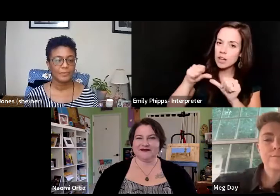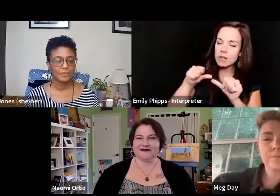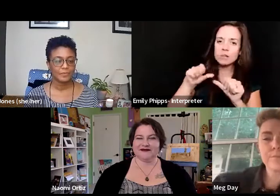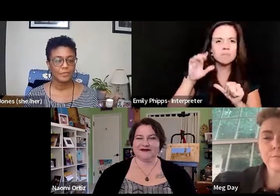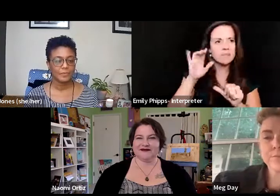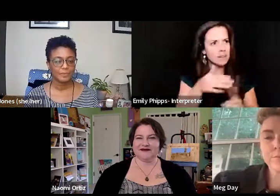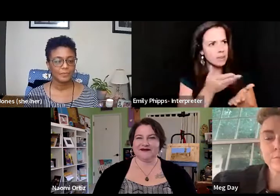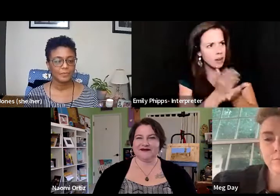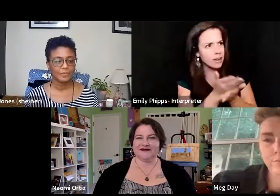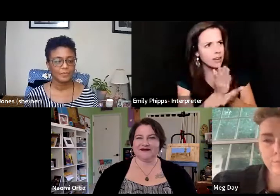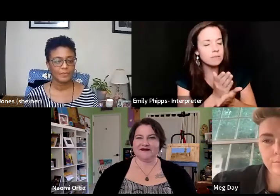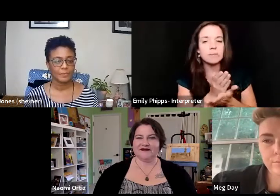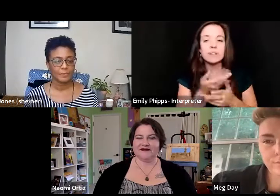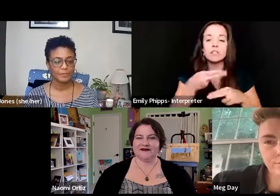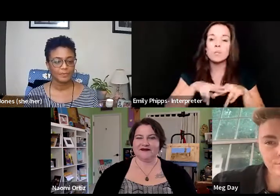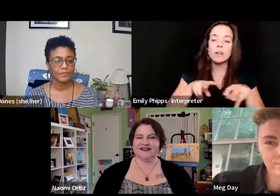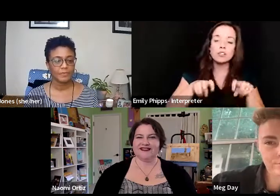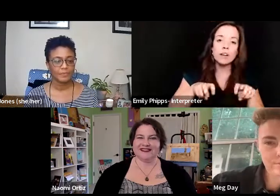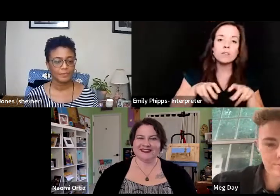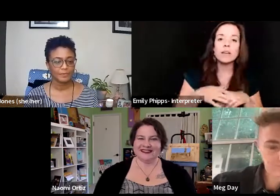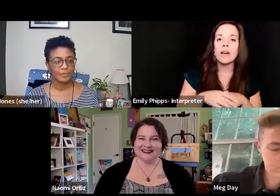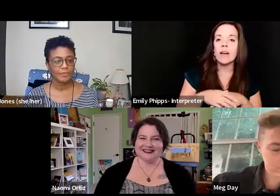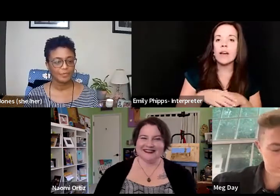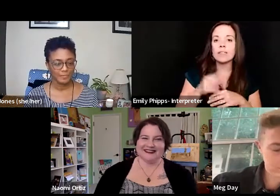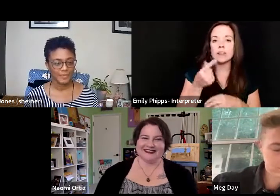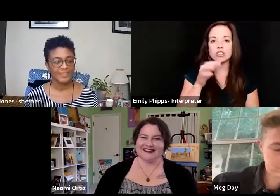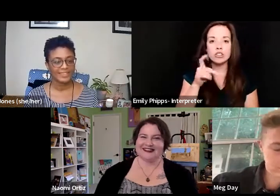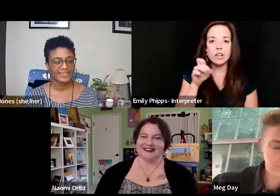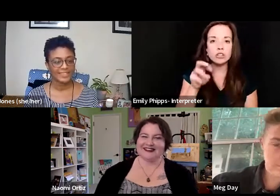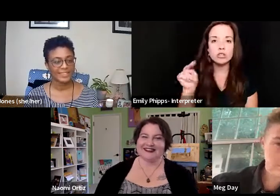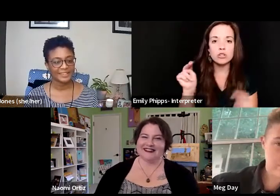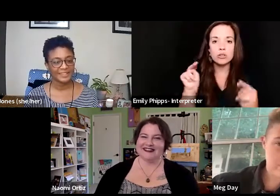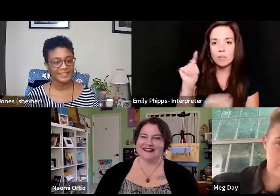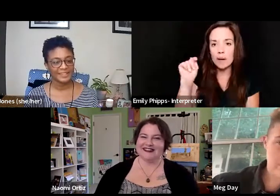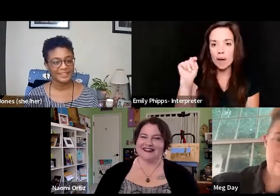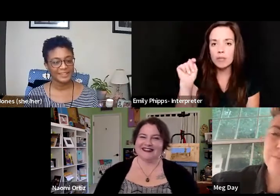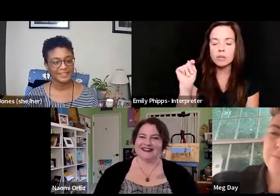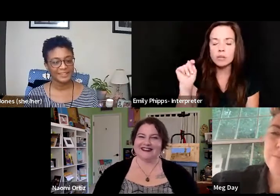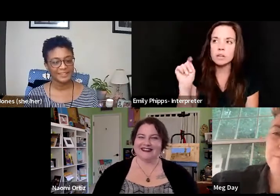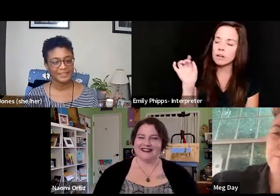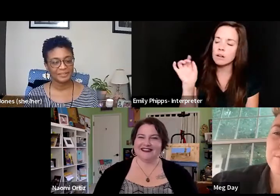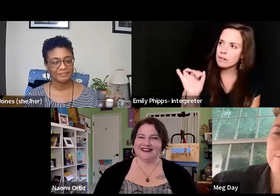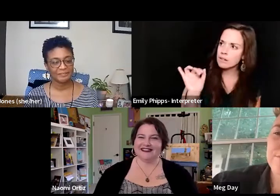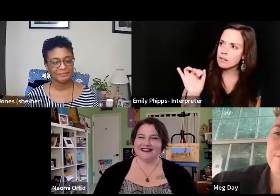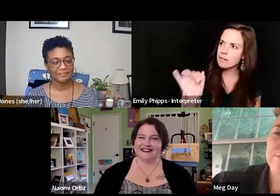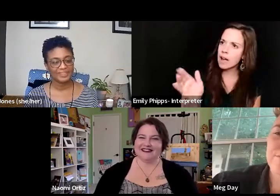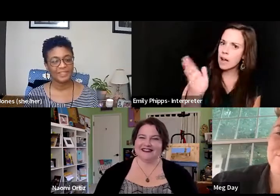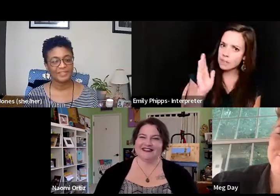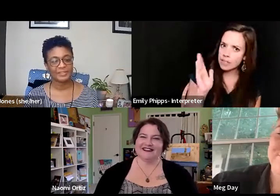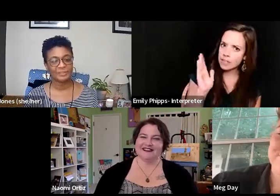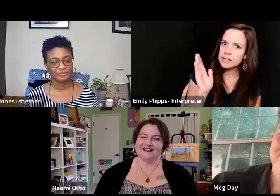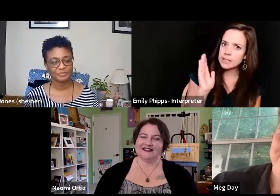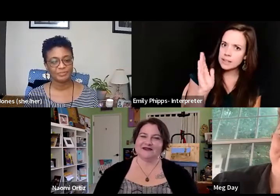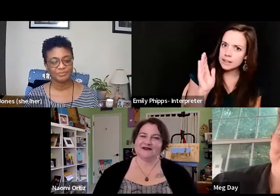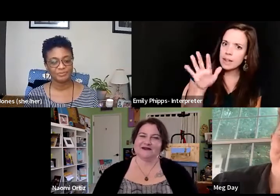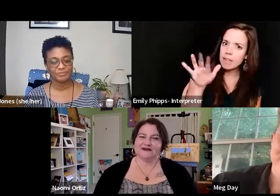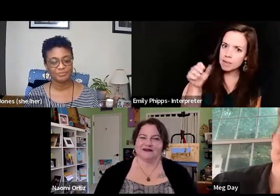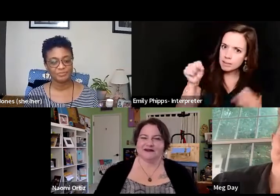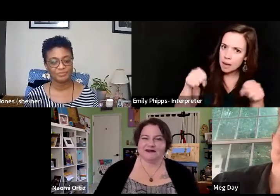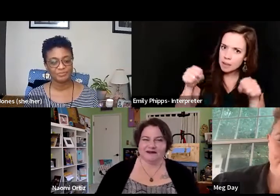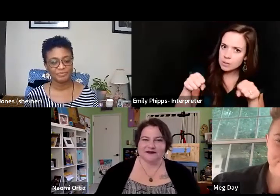know? And she's like, and it's wheelchair accessible and the bathrooms are gender neutral and dah, dah, dah. And I was like, okay, I'm listening. You know, that's possible.